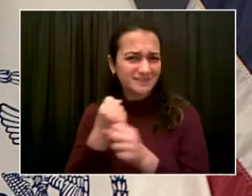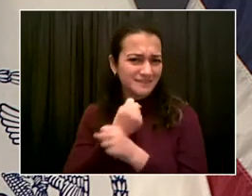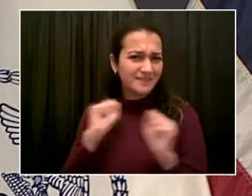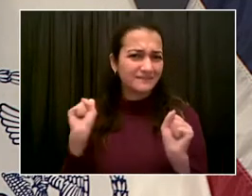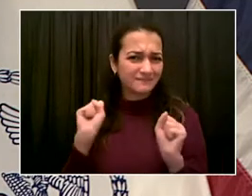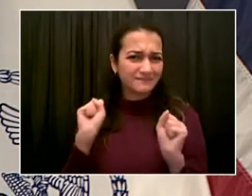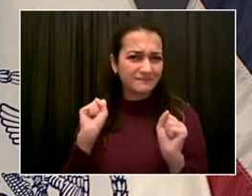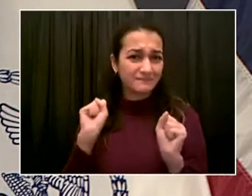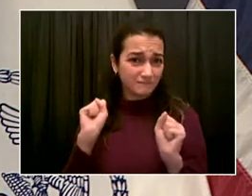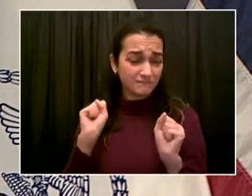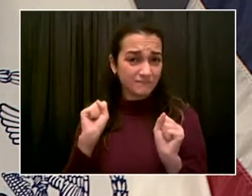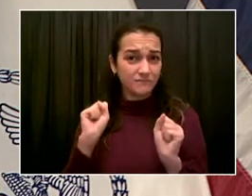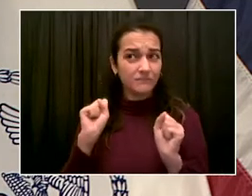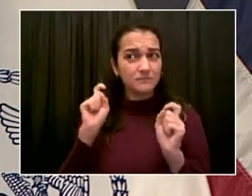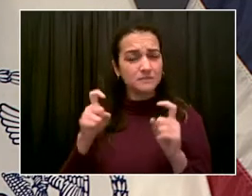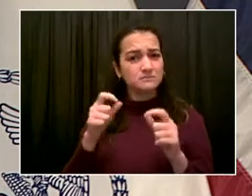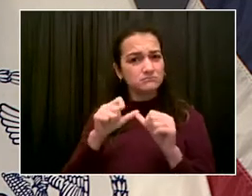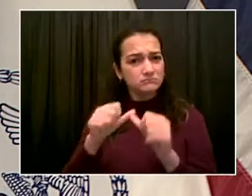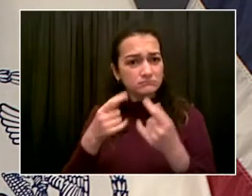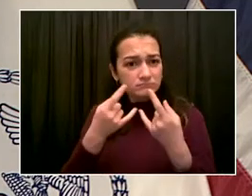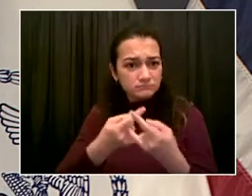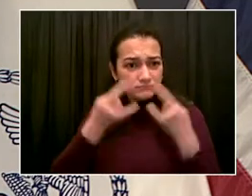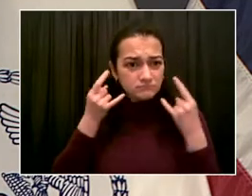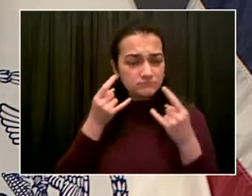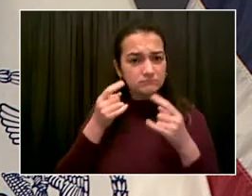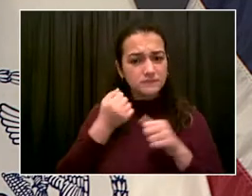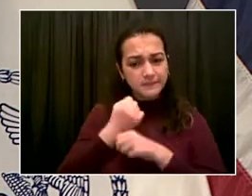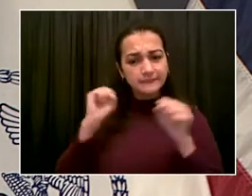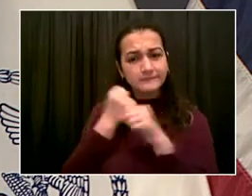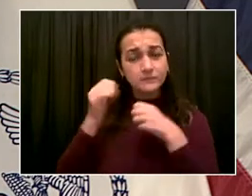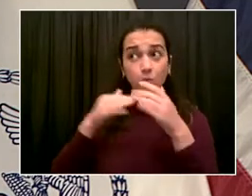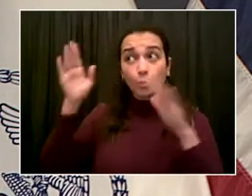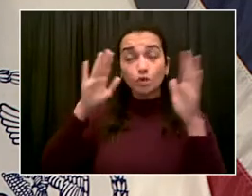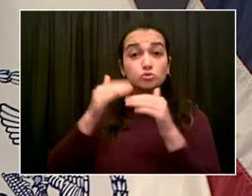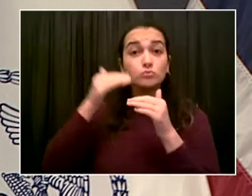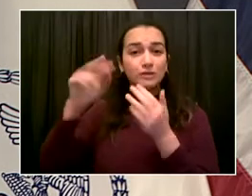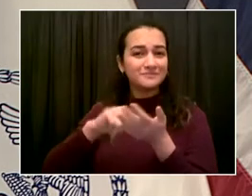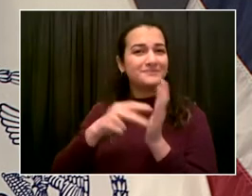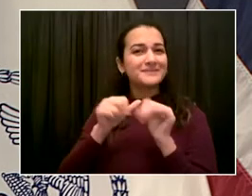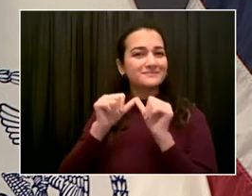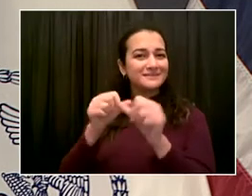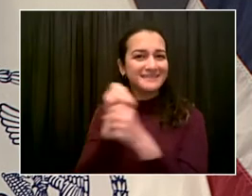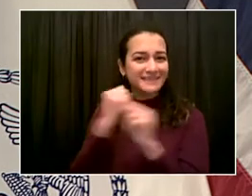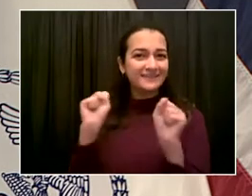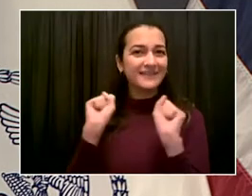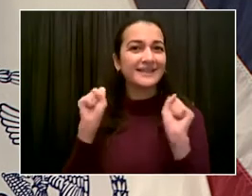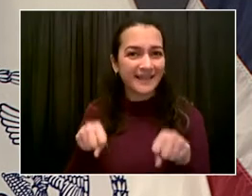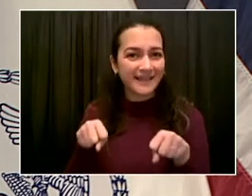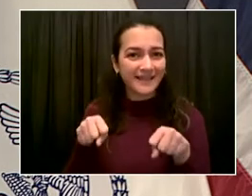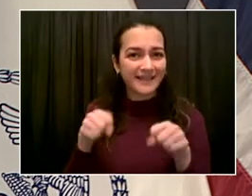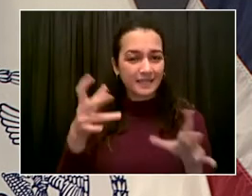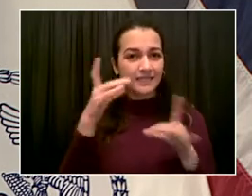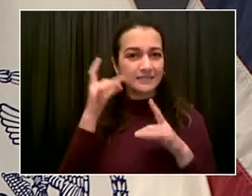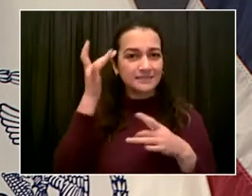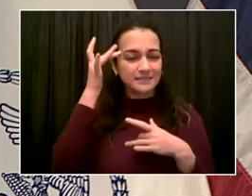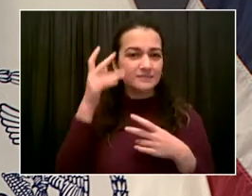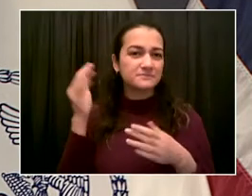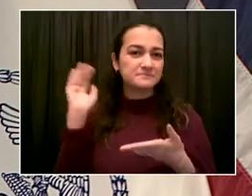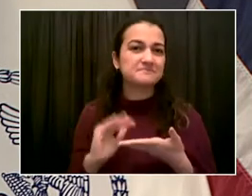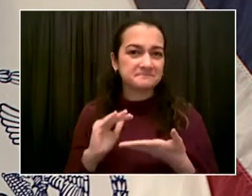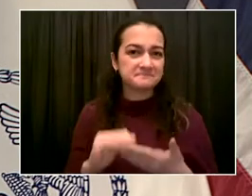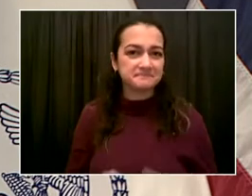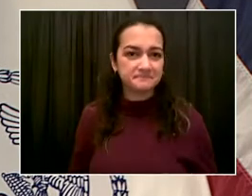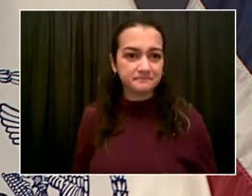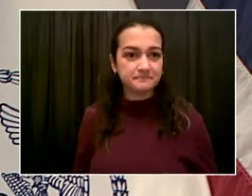factor now in the equation makes me want to be very aggressive and proactive. But I think you're right to say we don't have